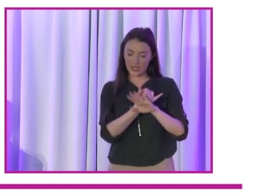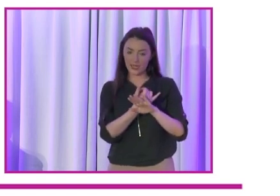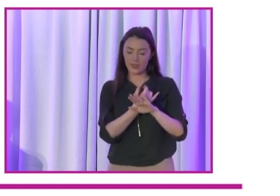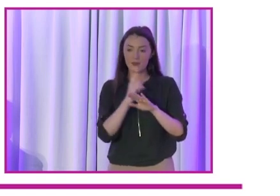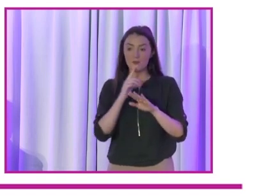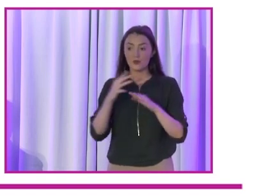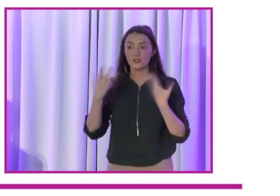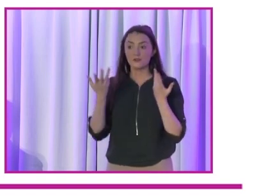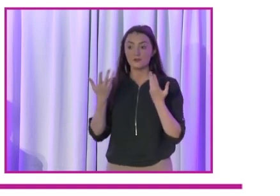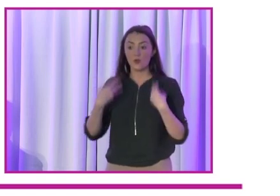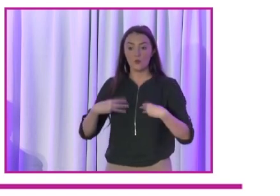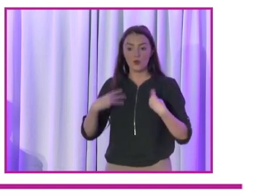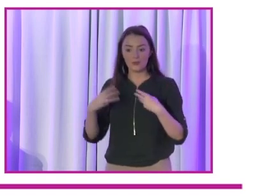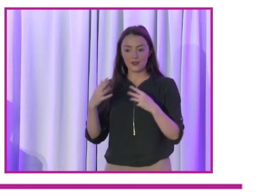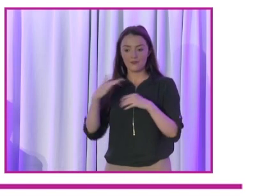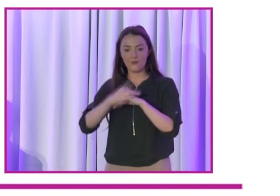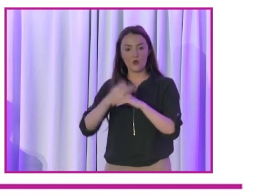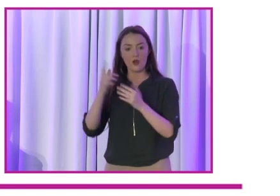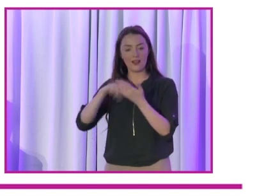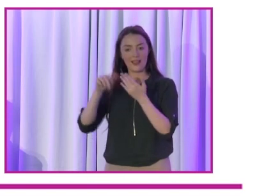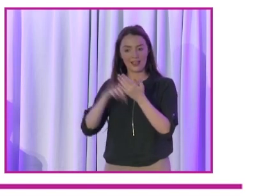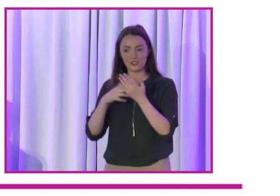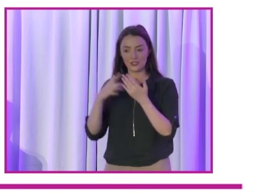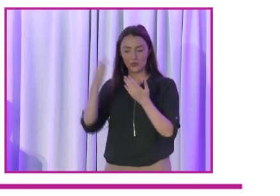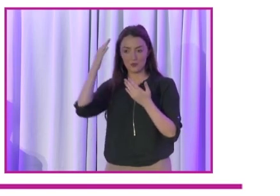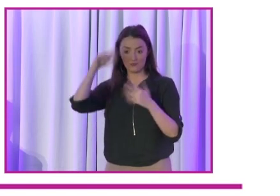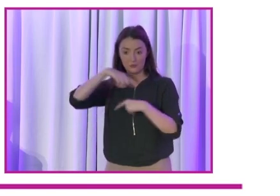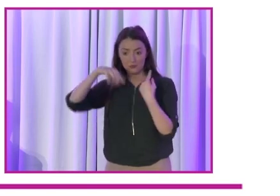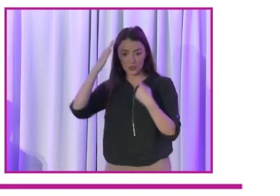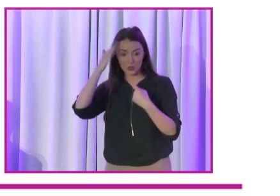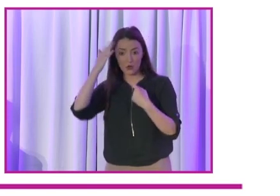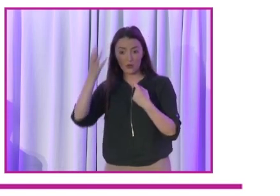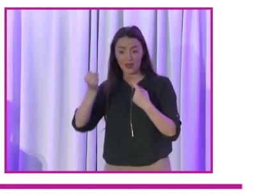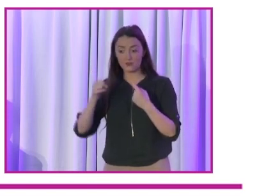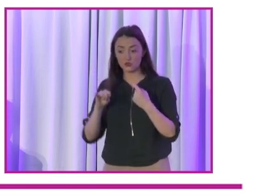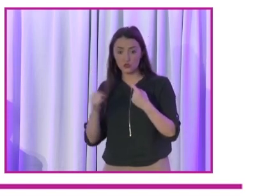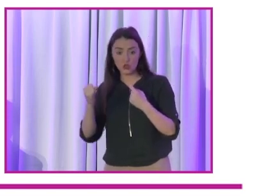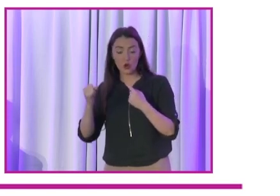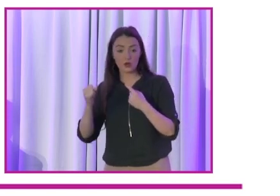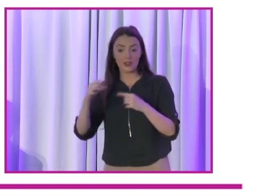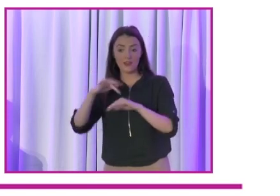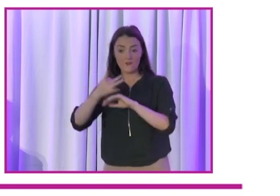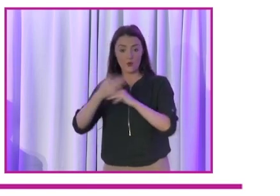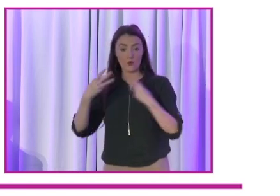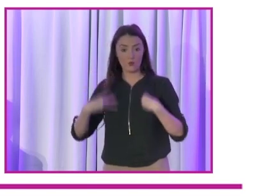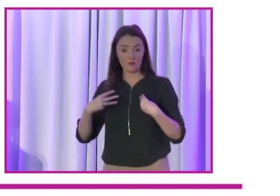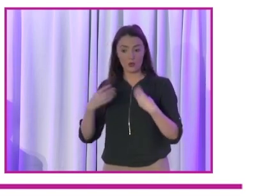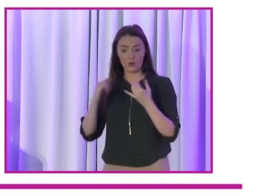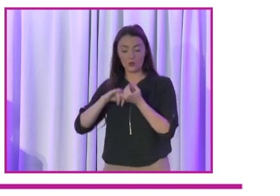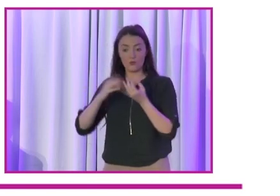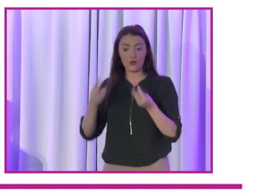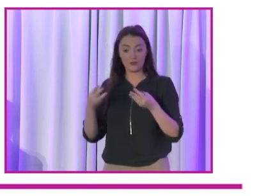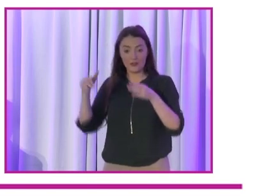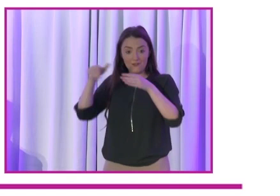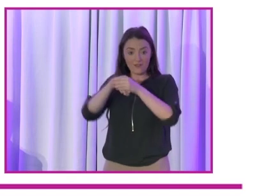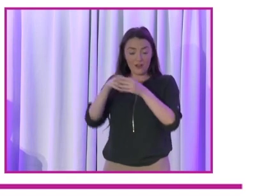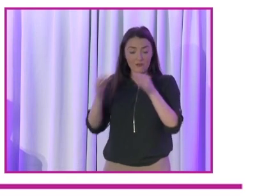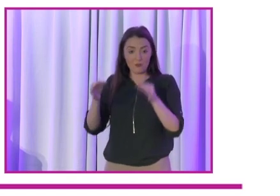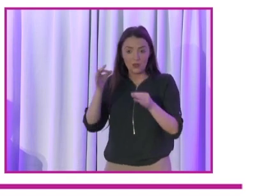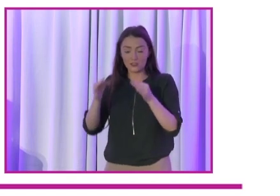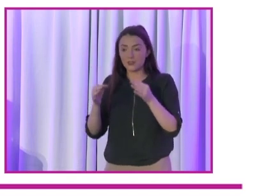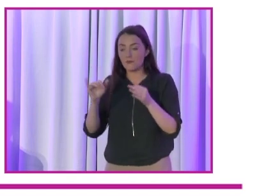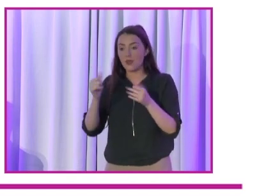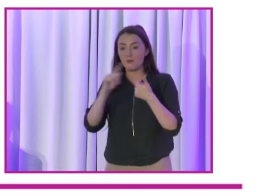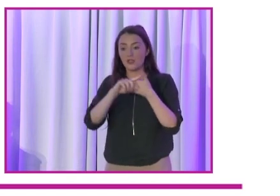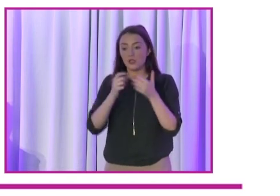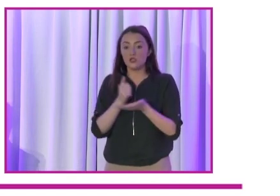that there's a particular journey that women often go through to be involved in politics. Whether that's supporting a